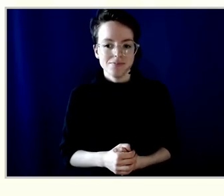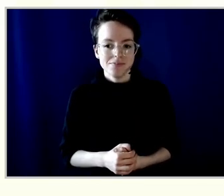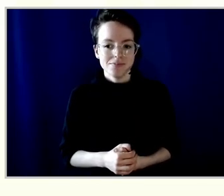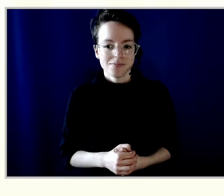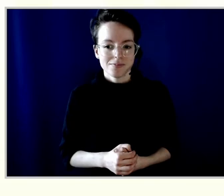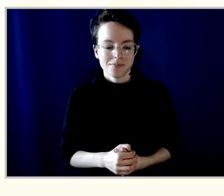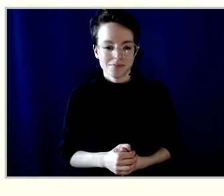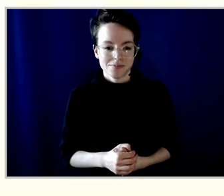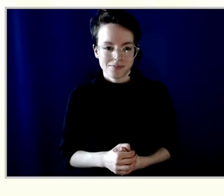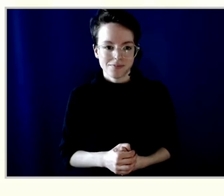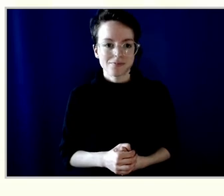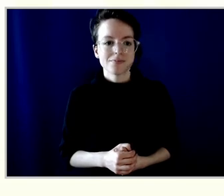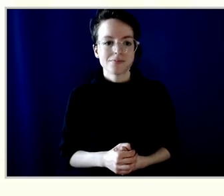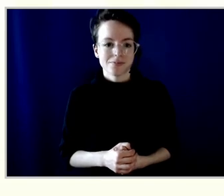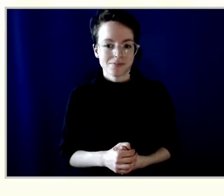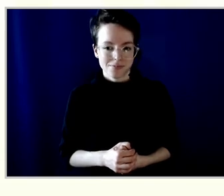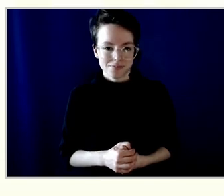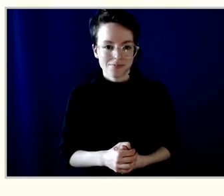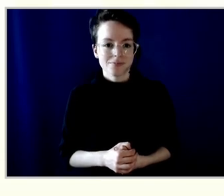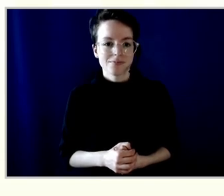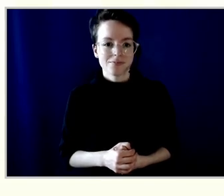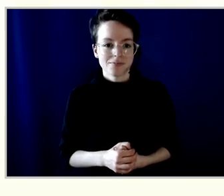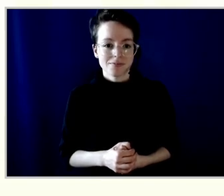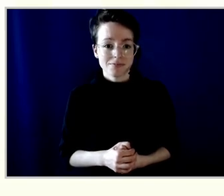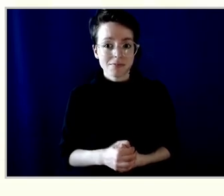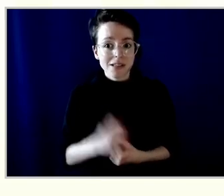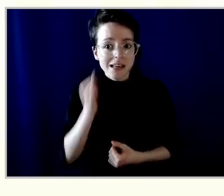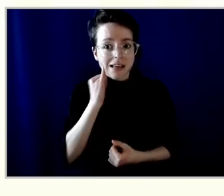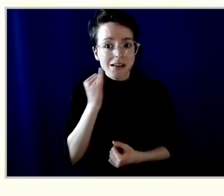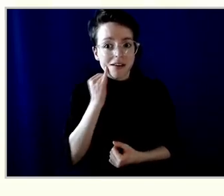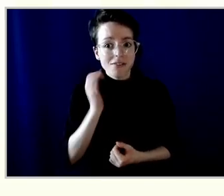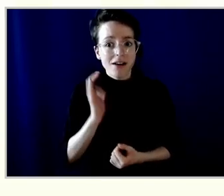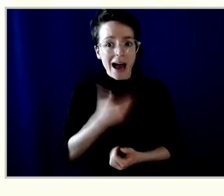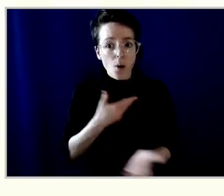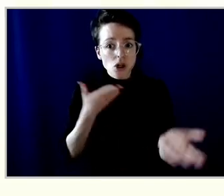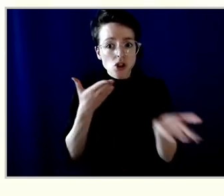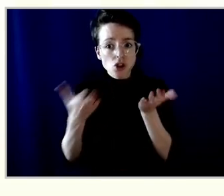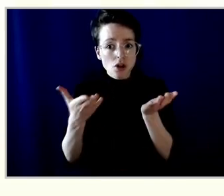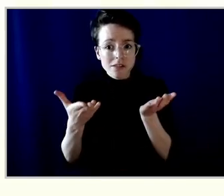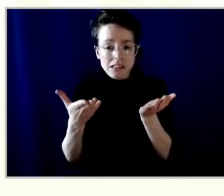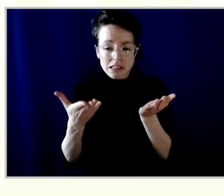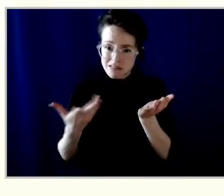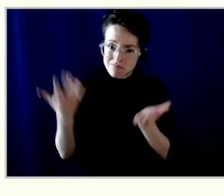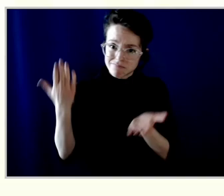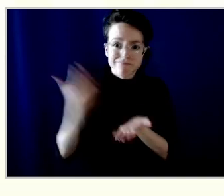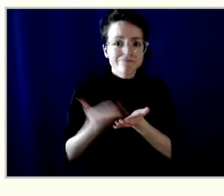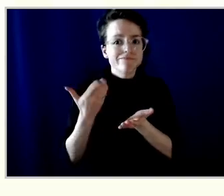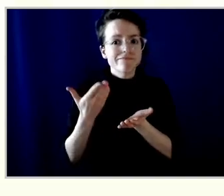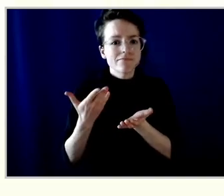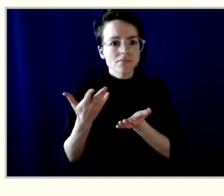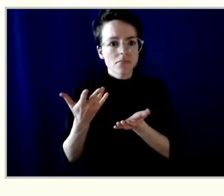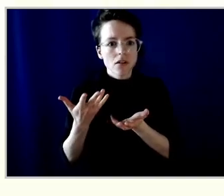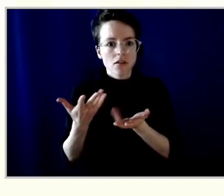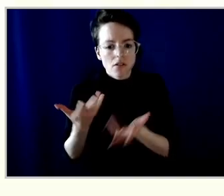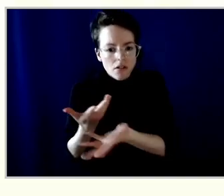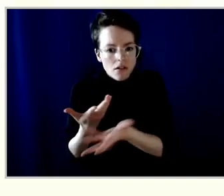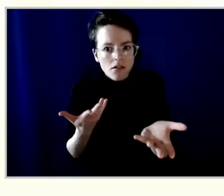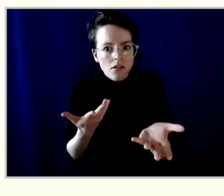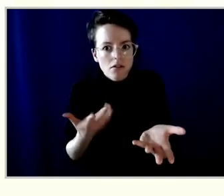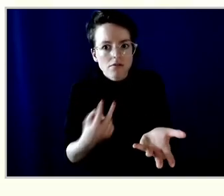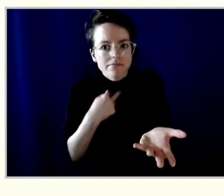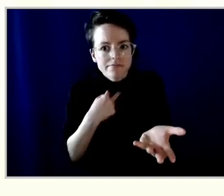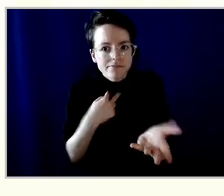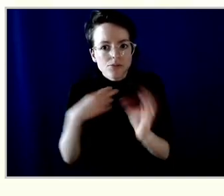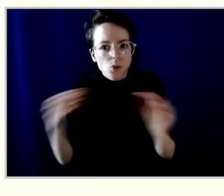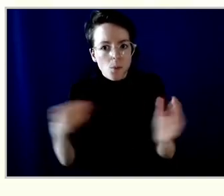To take away our services would mean we would leave people without money. Like we have members who only come in